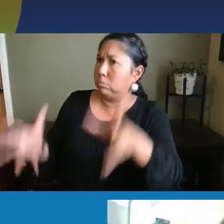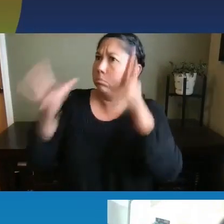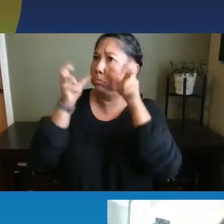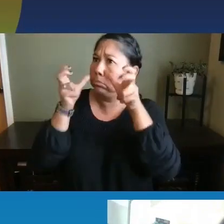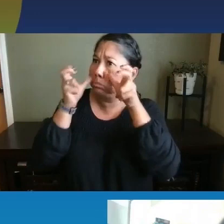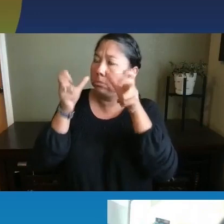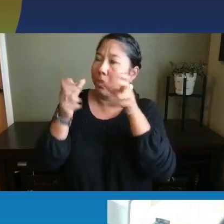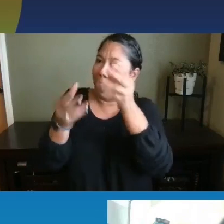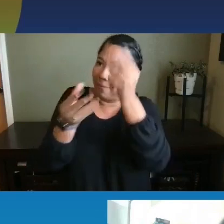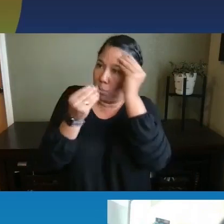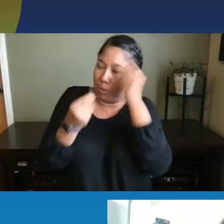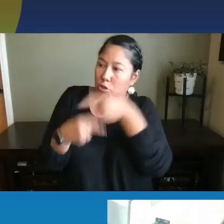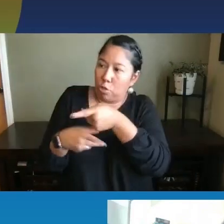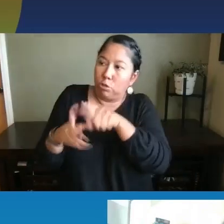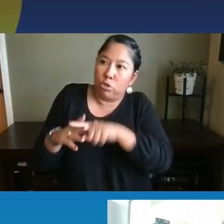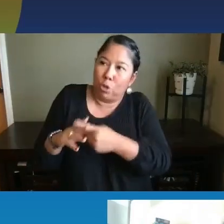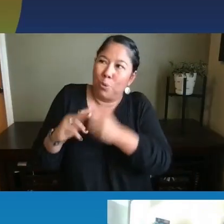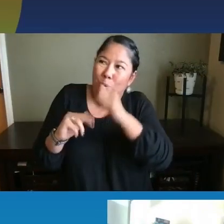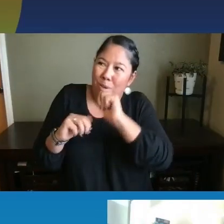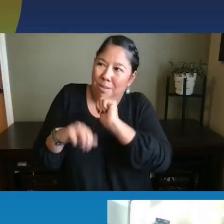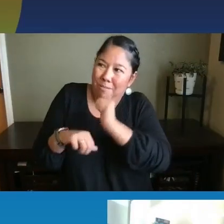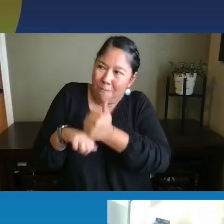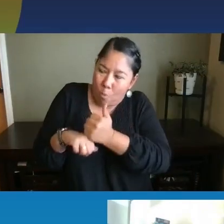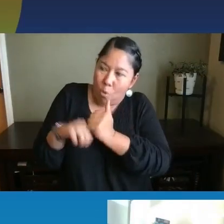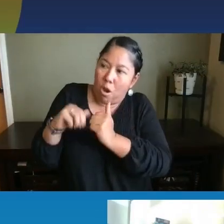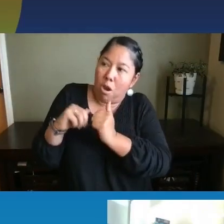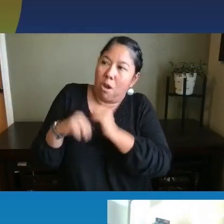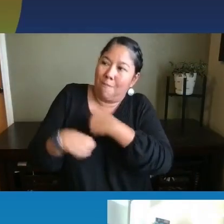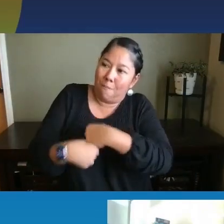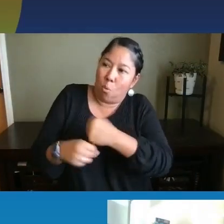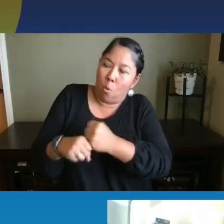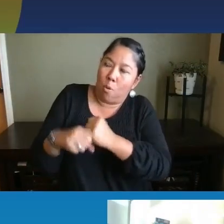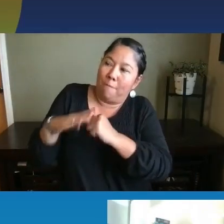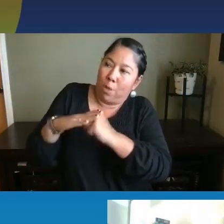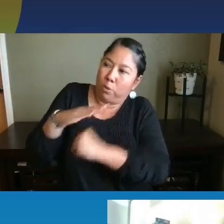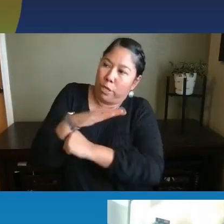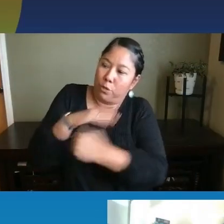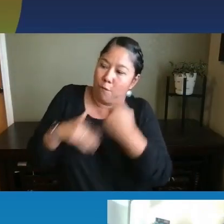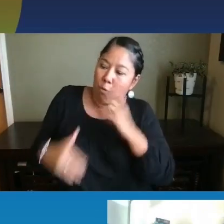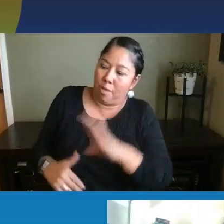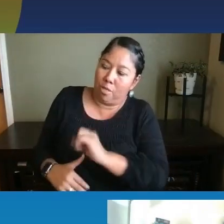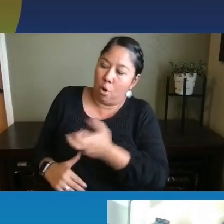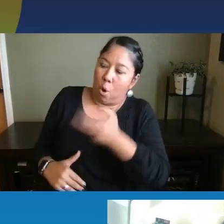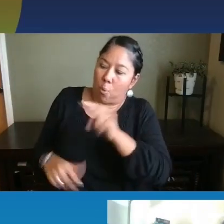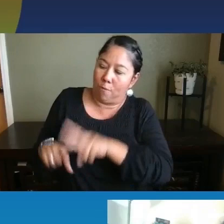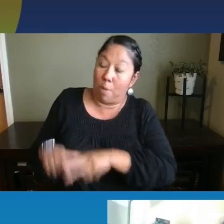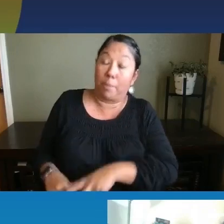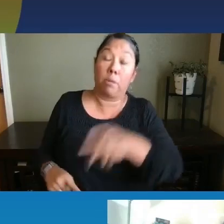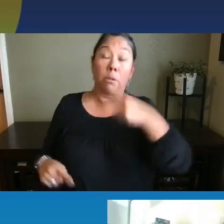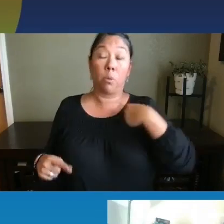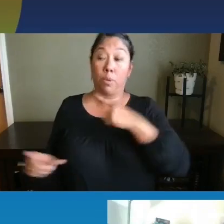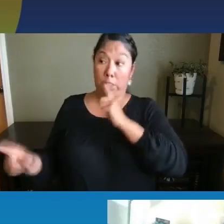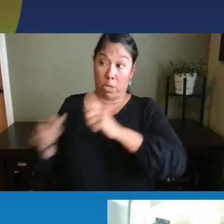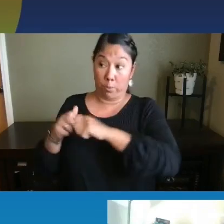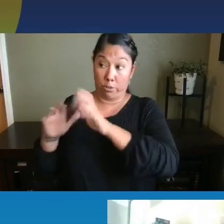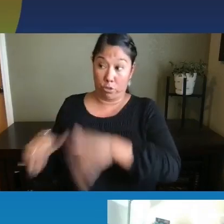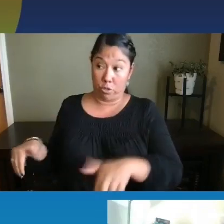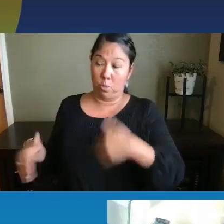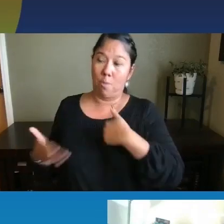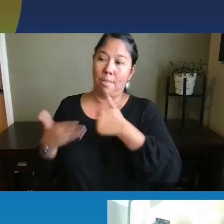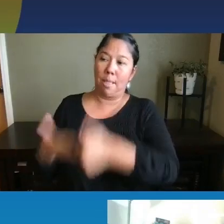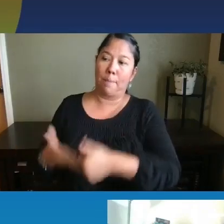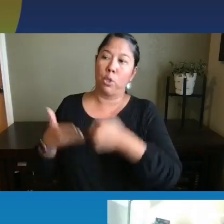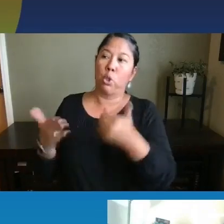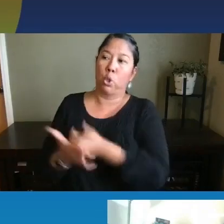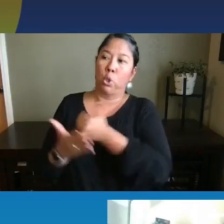to form. They're foundation for their own vocabulary. So just by us talking to children, we are helping so many